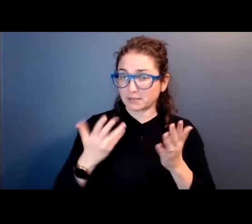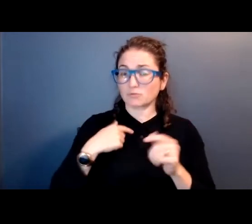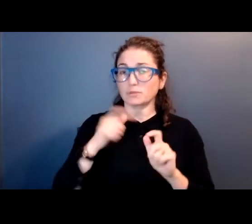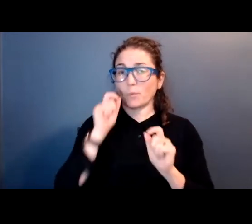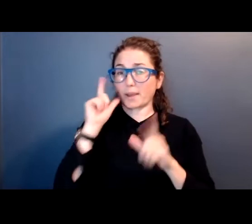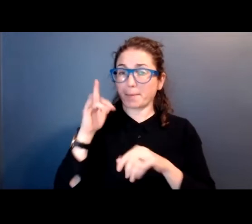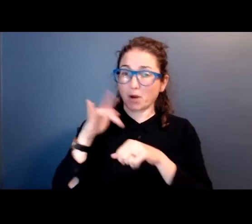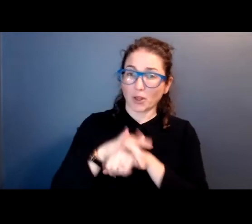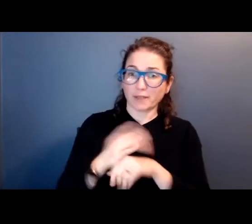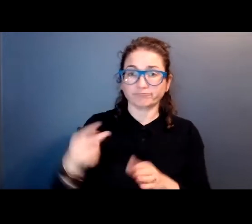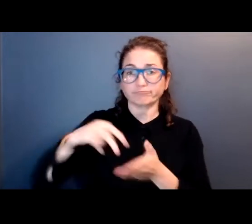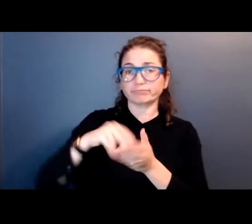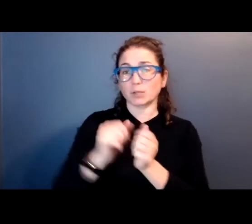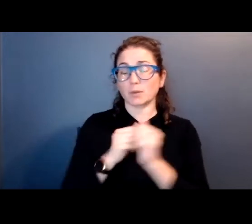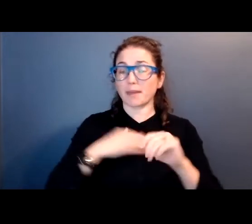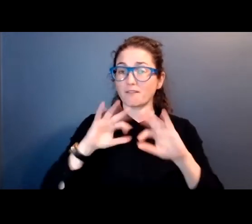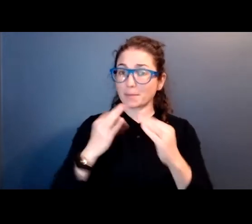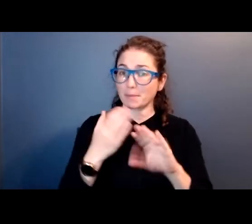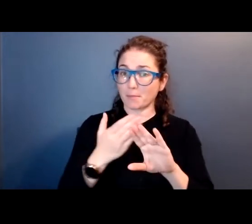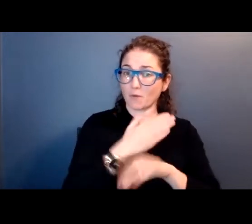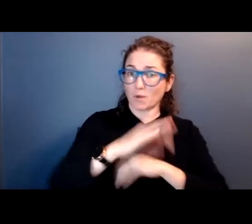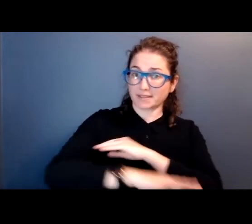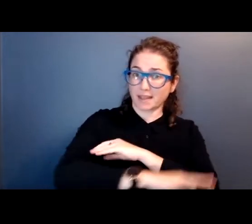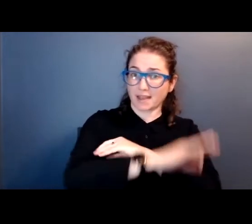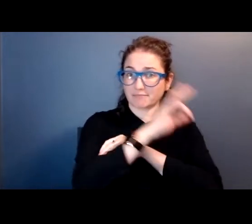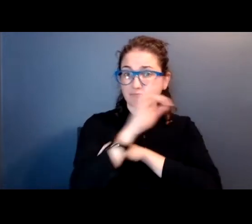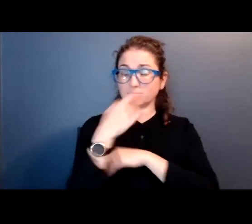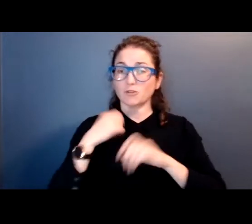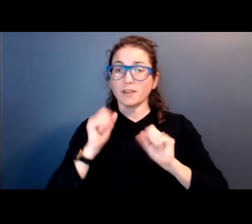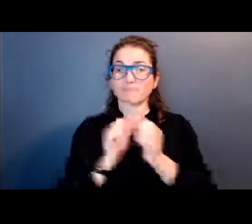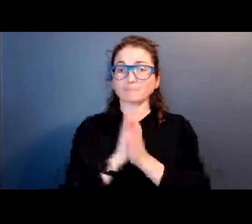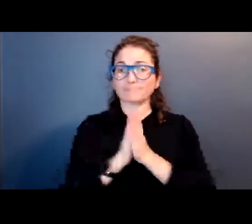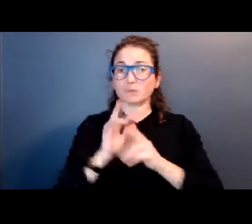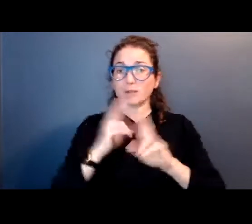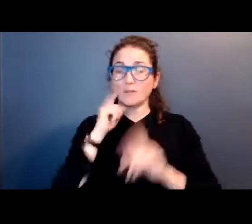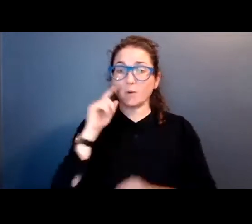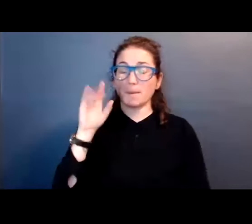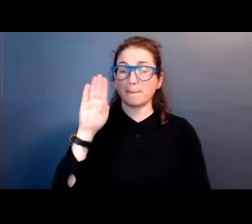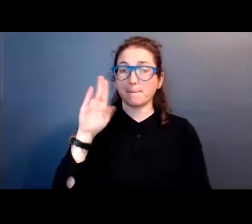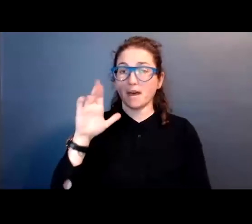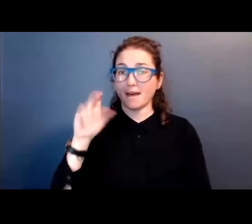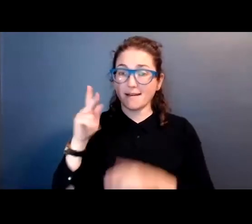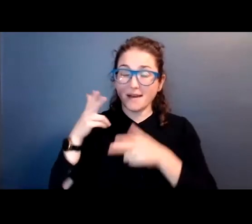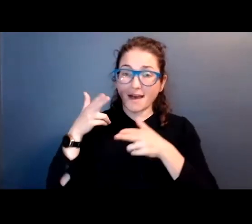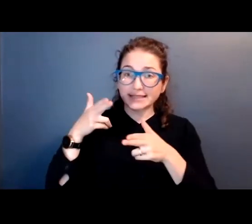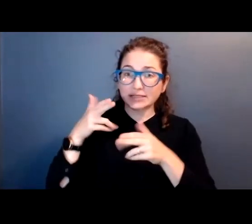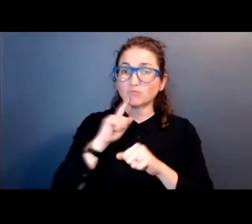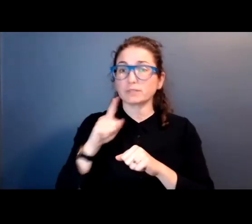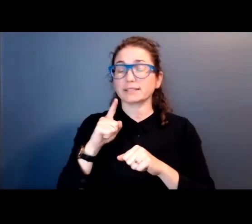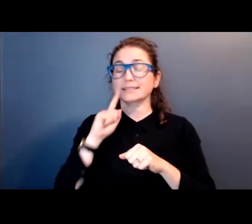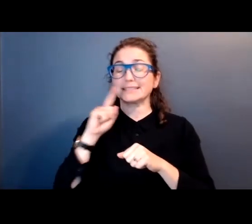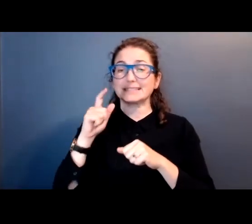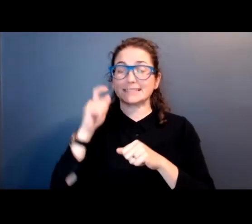early with my family before the sun came up to get ready to go buck hunting, skinning deer,